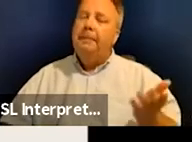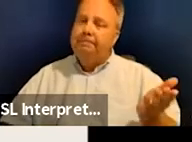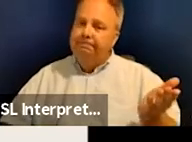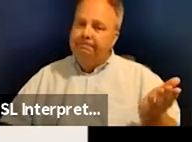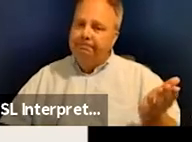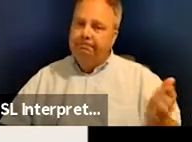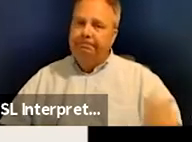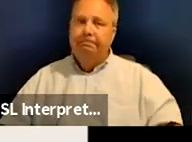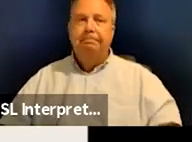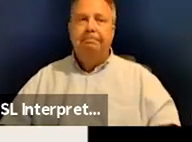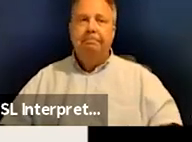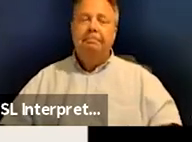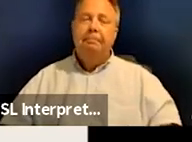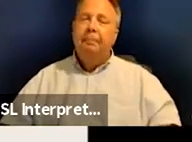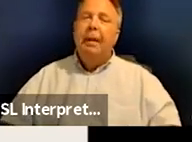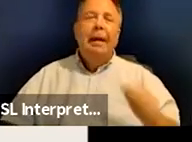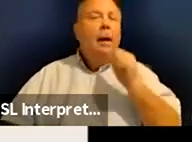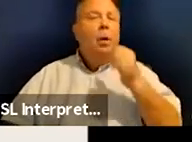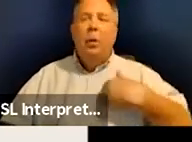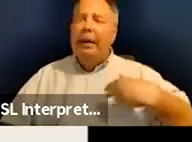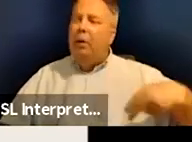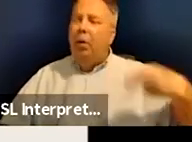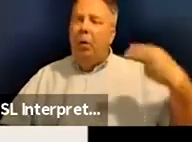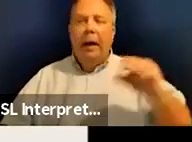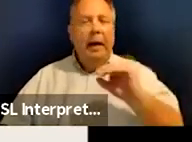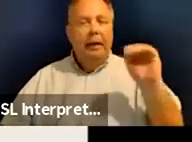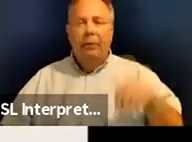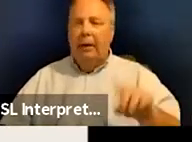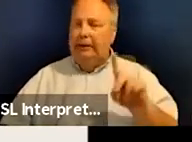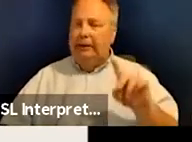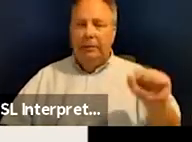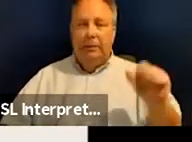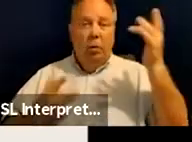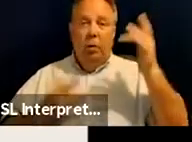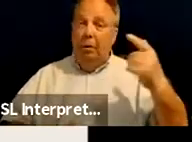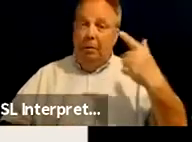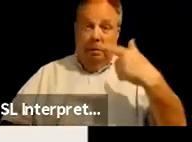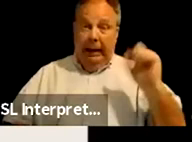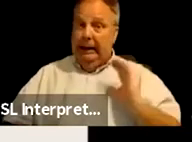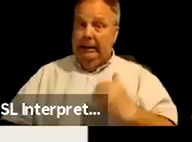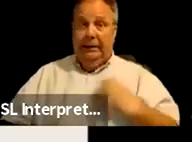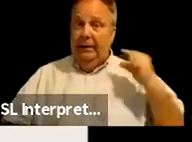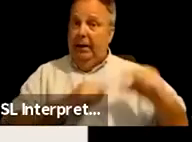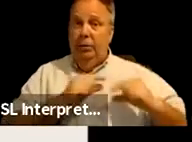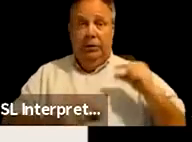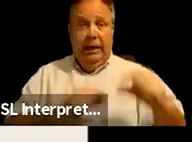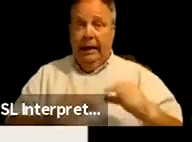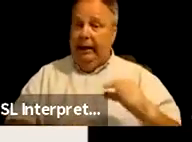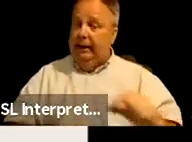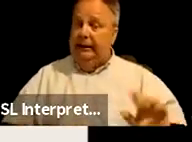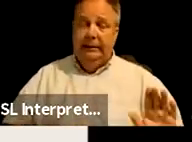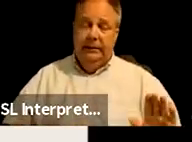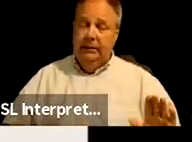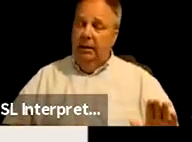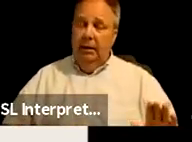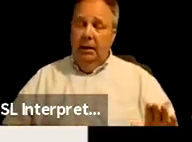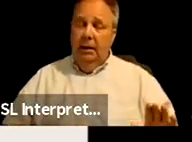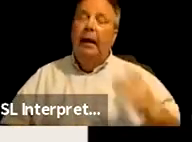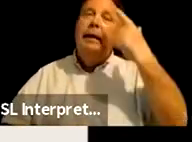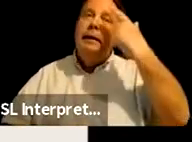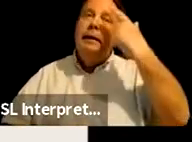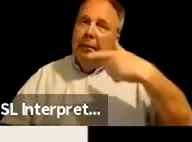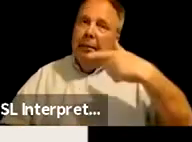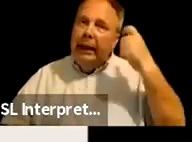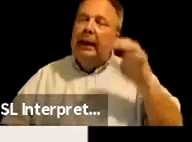So we, we don't have high rates of disabilities or illnesses because of our genetics necessarily. It's because